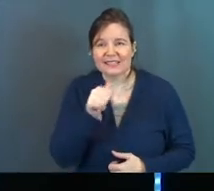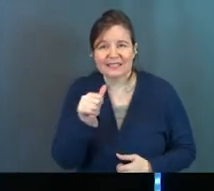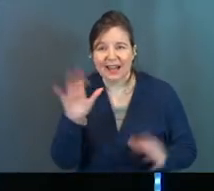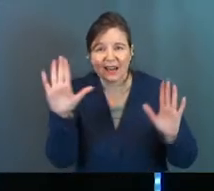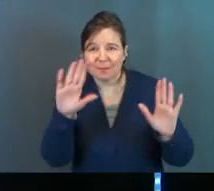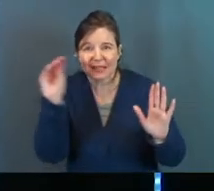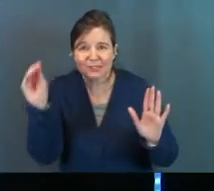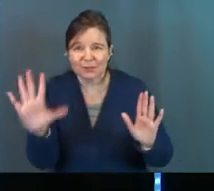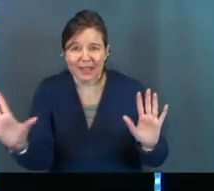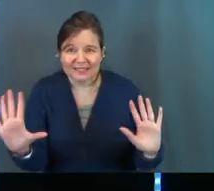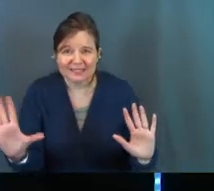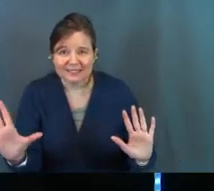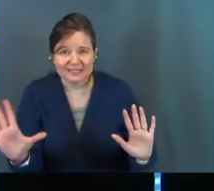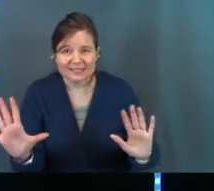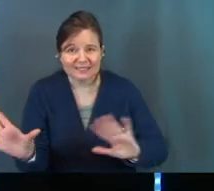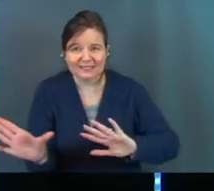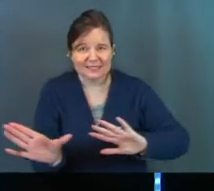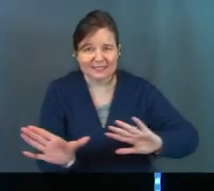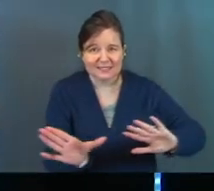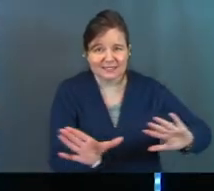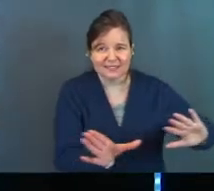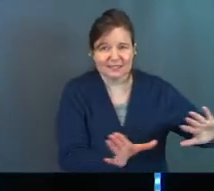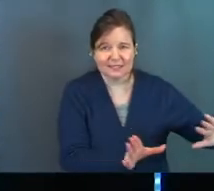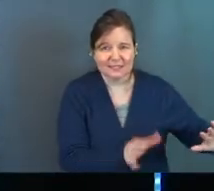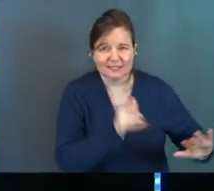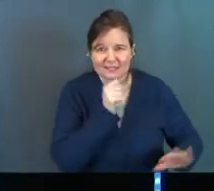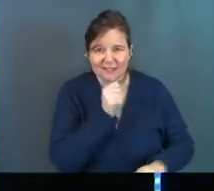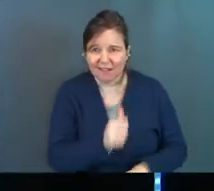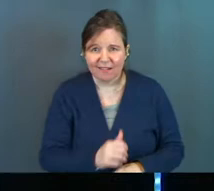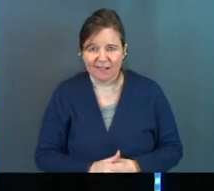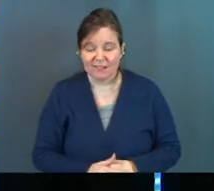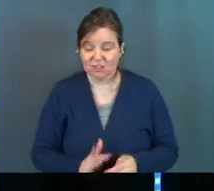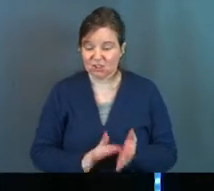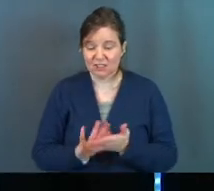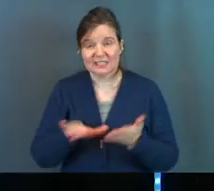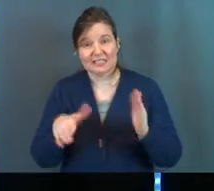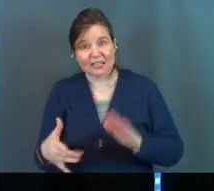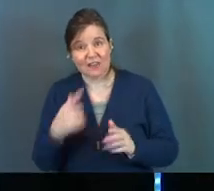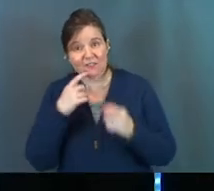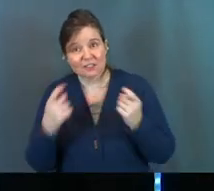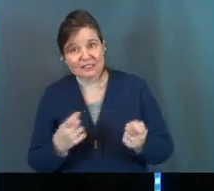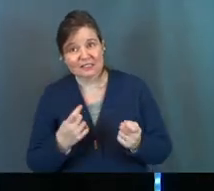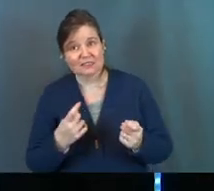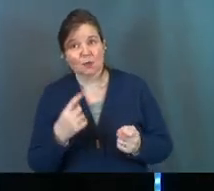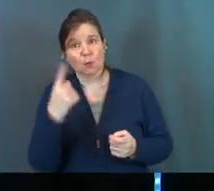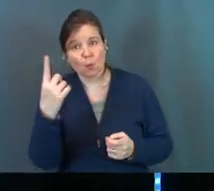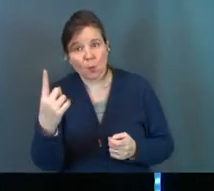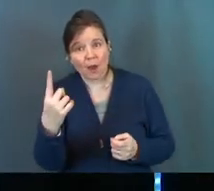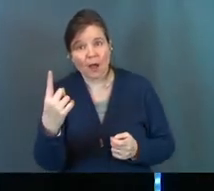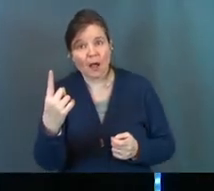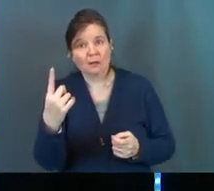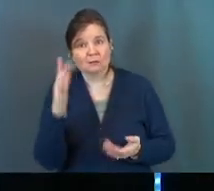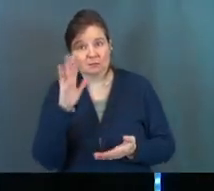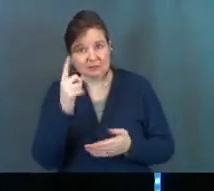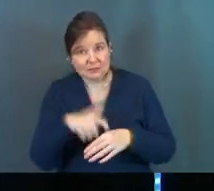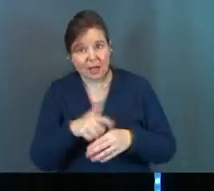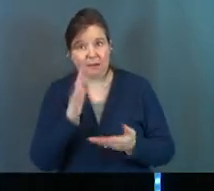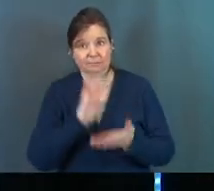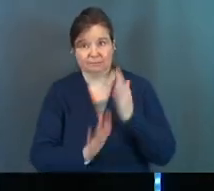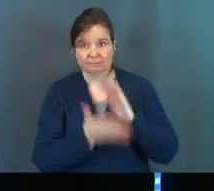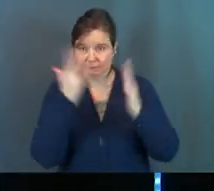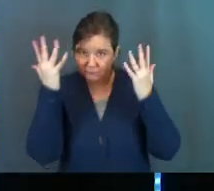not amazing grace. That's not that at all. Jesus died for sins, the scripture says, once for all.